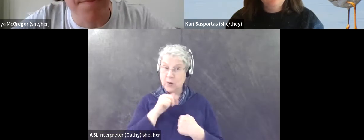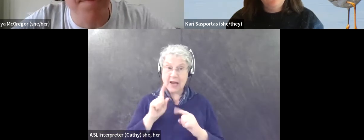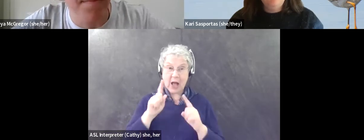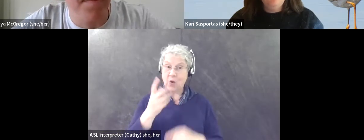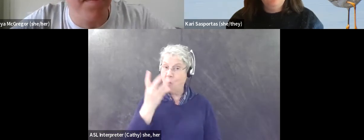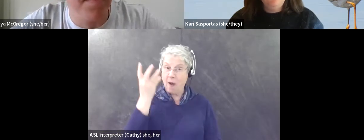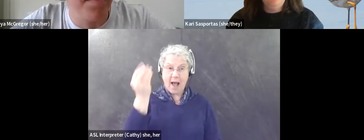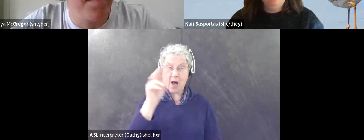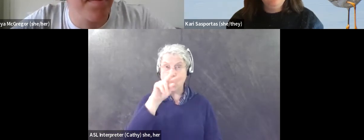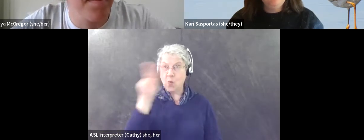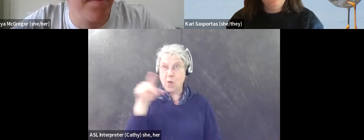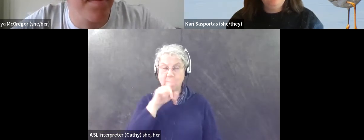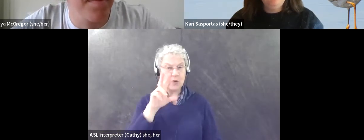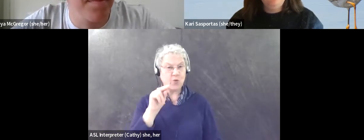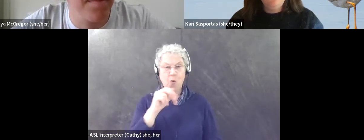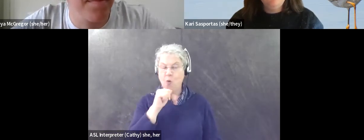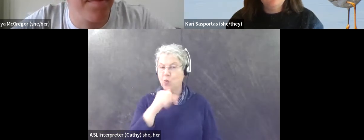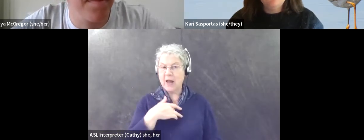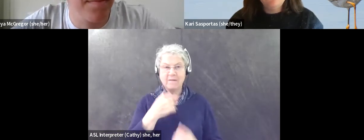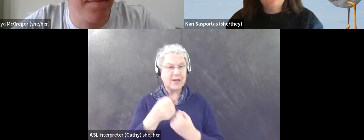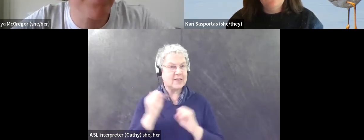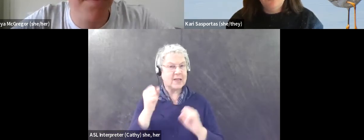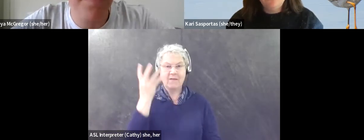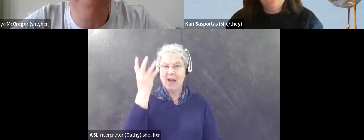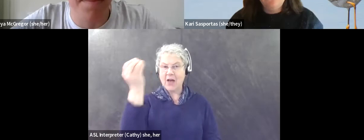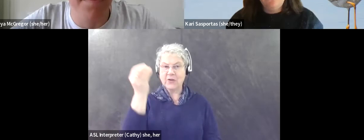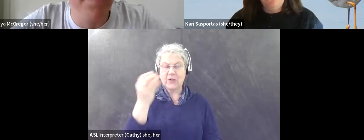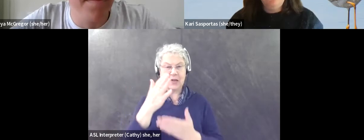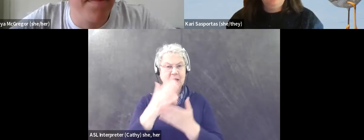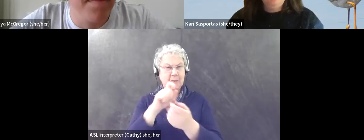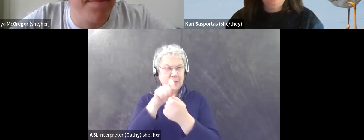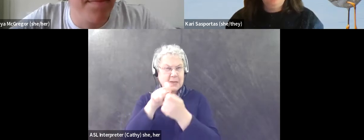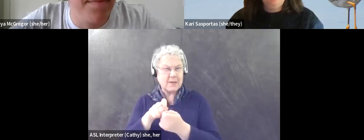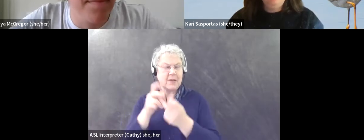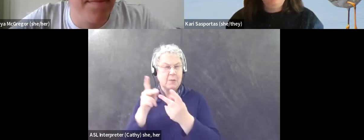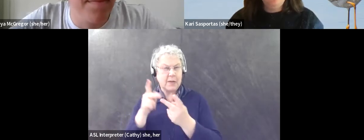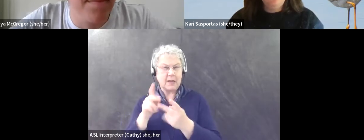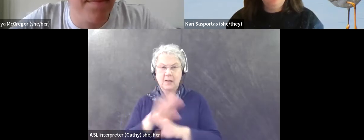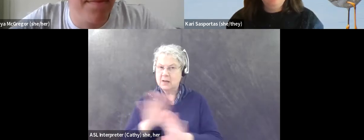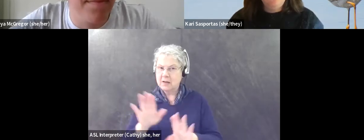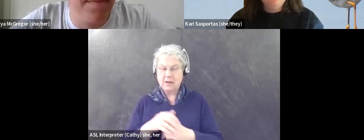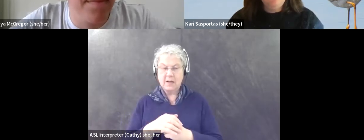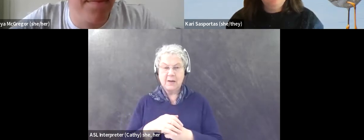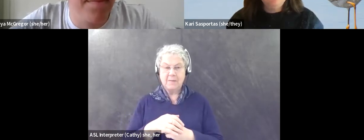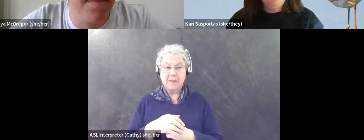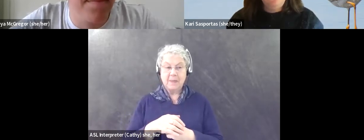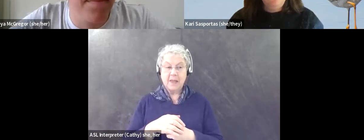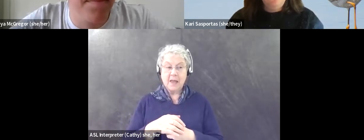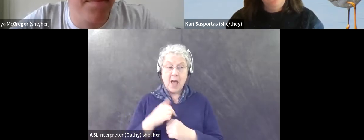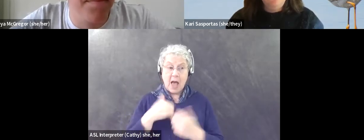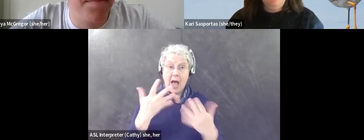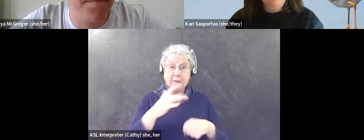birding. I would not feel safe in the outdoors in certain locations. And I have been birding in places,